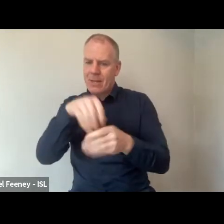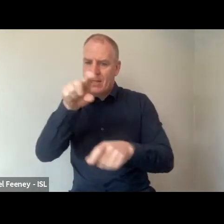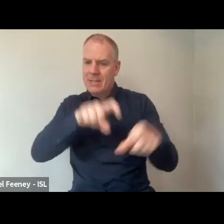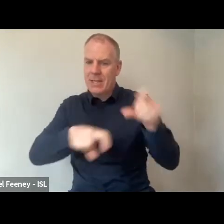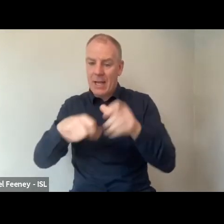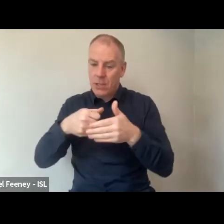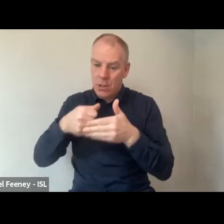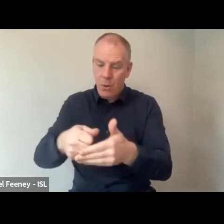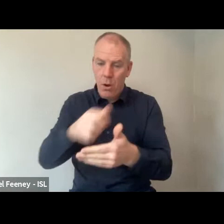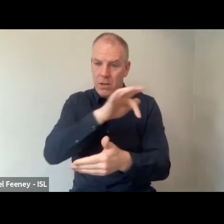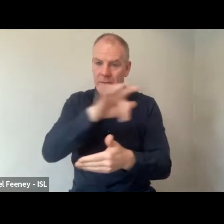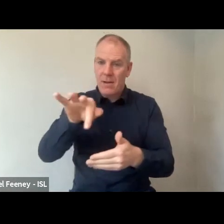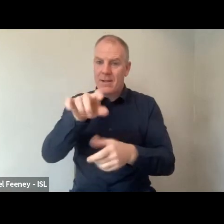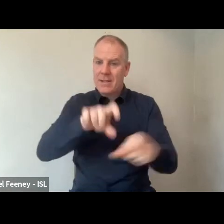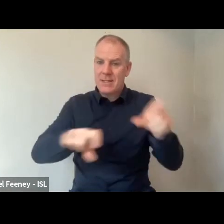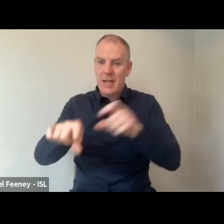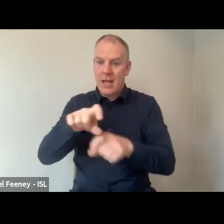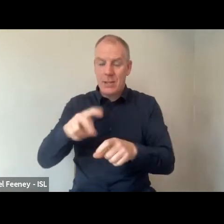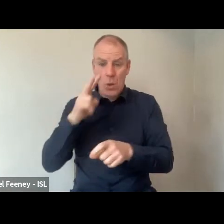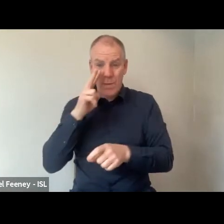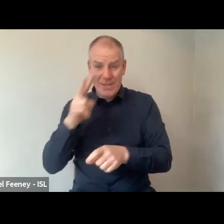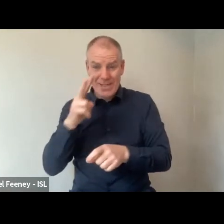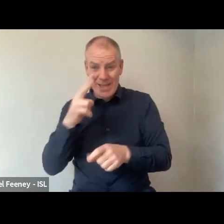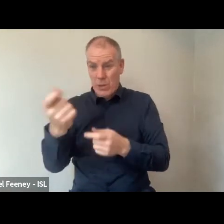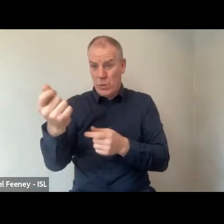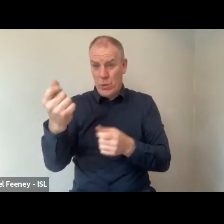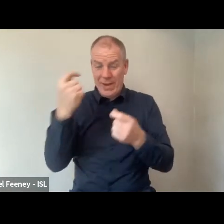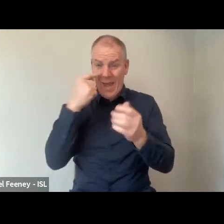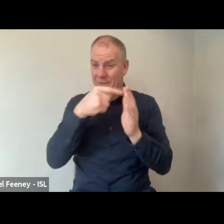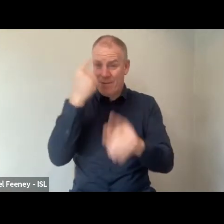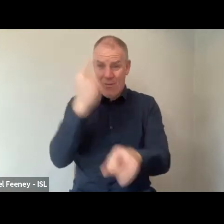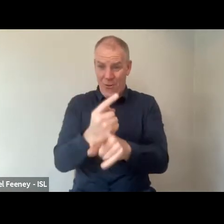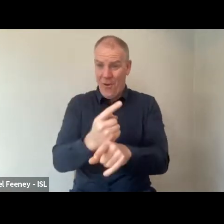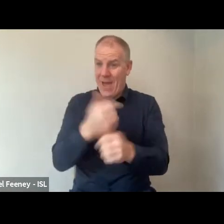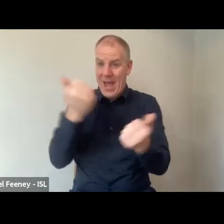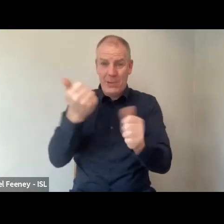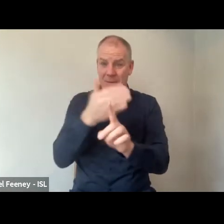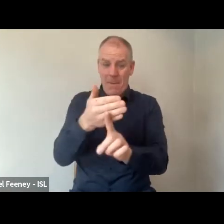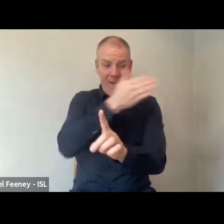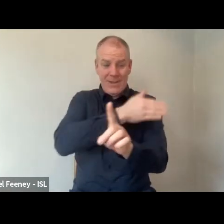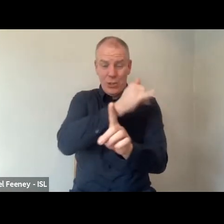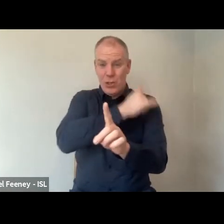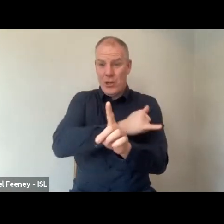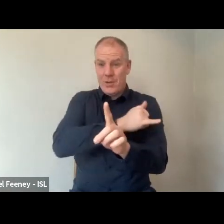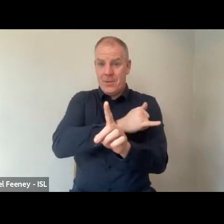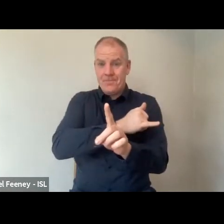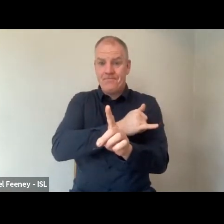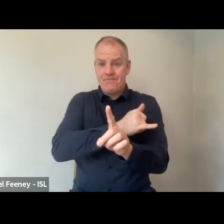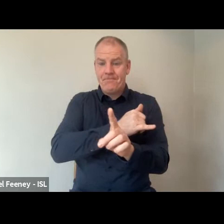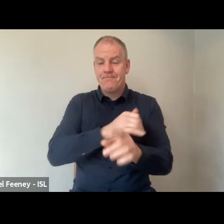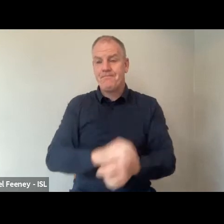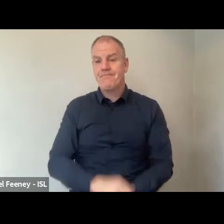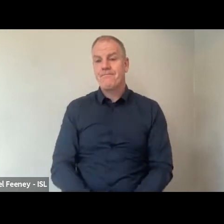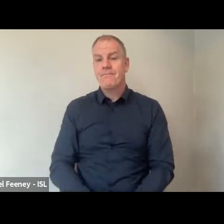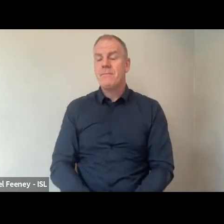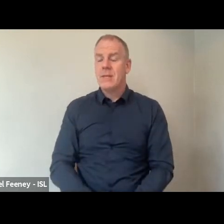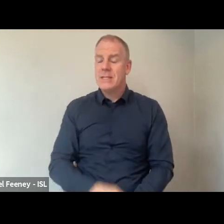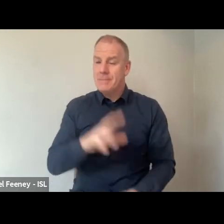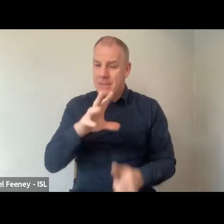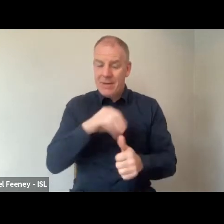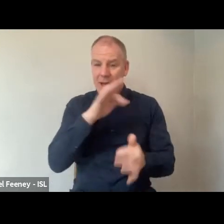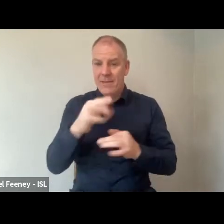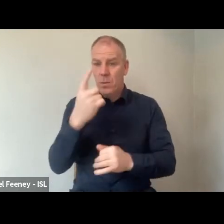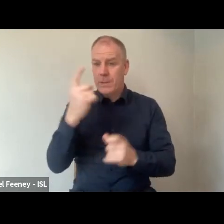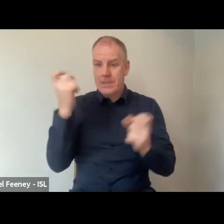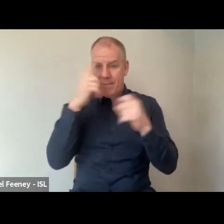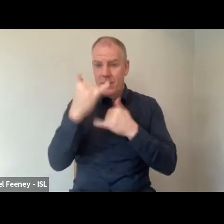science among the public that you will shortly see evident in the results and fares after this very difficult year for many.